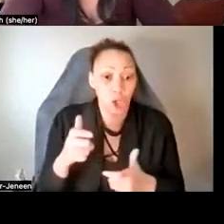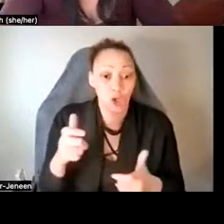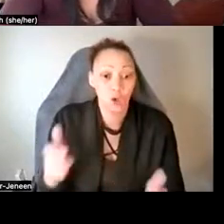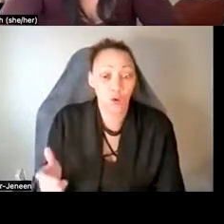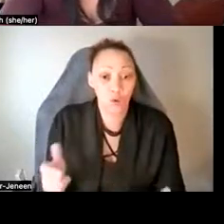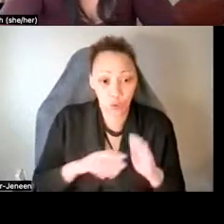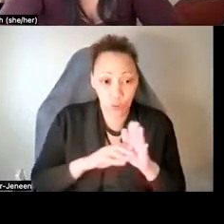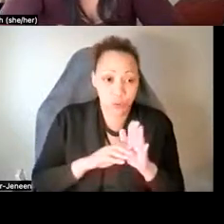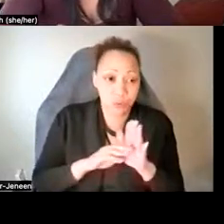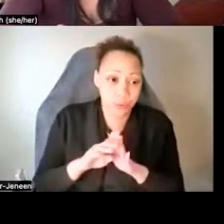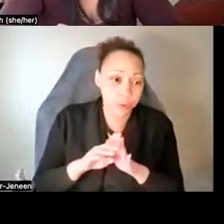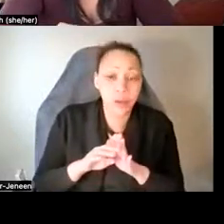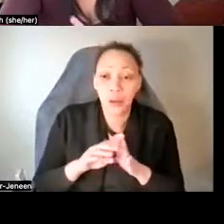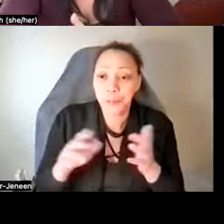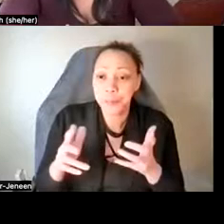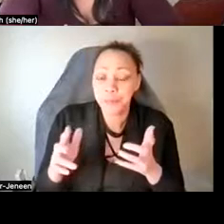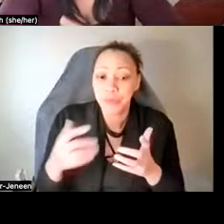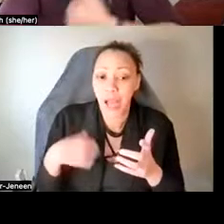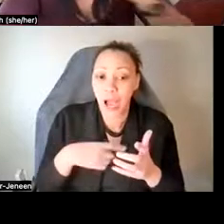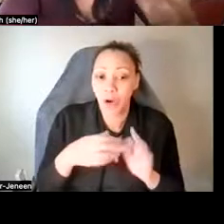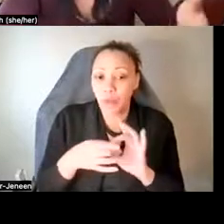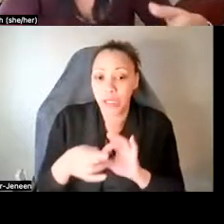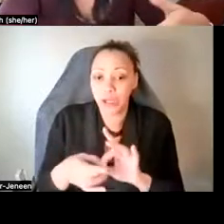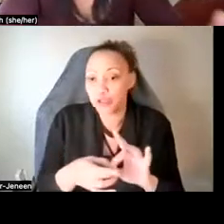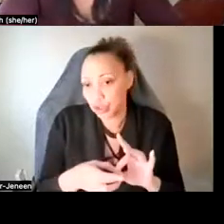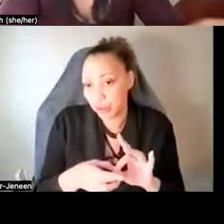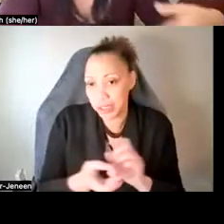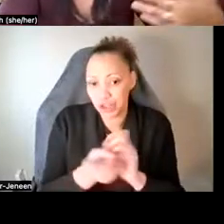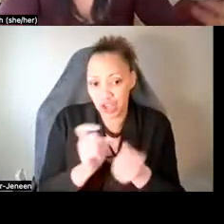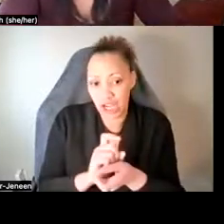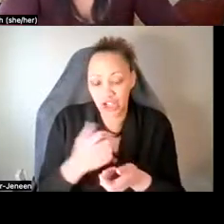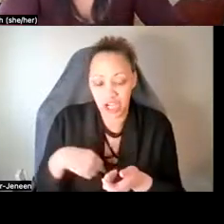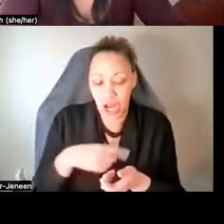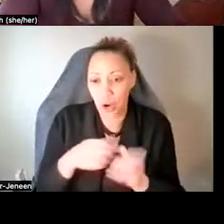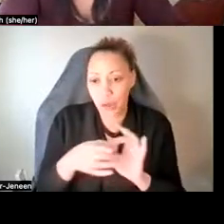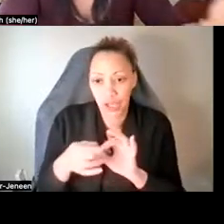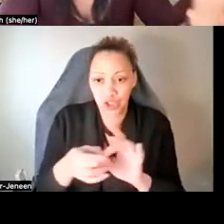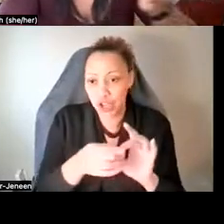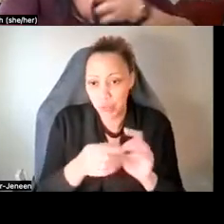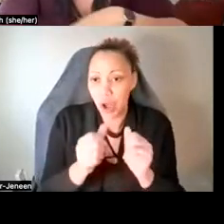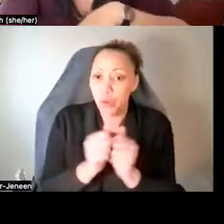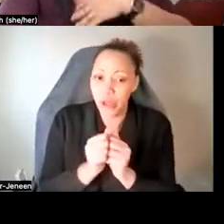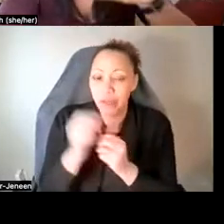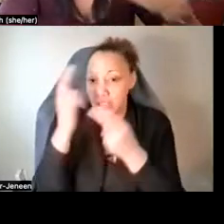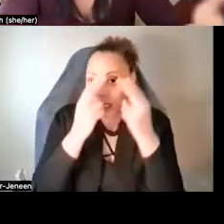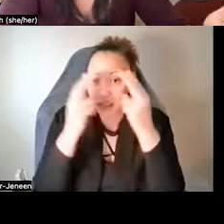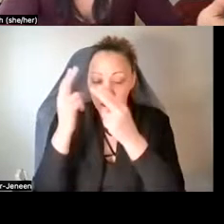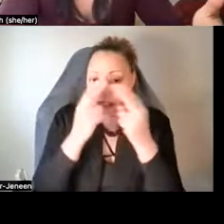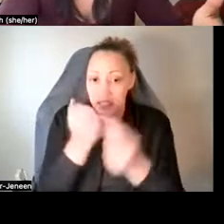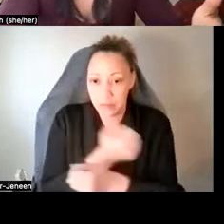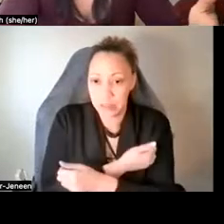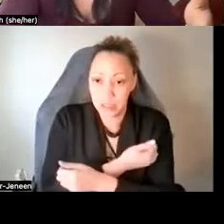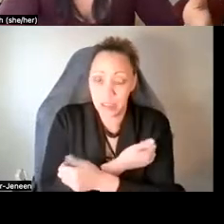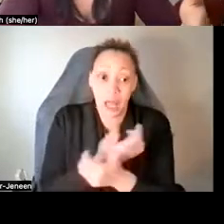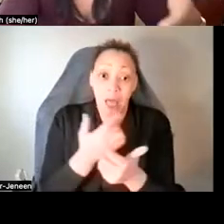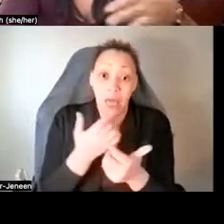in, uh, our, our relation, or a change in our relationship with psychedelic substances when it went underground